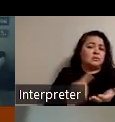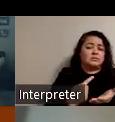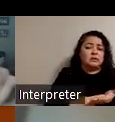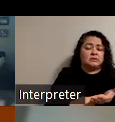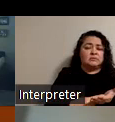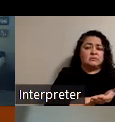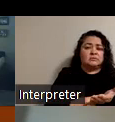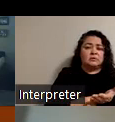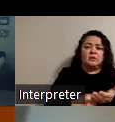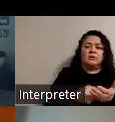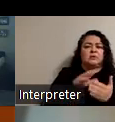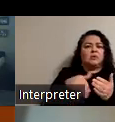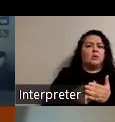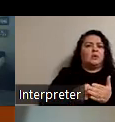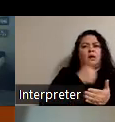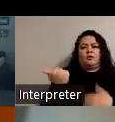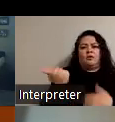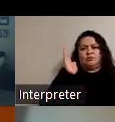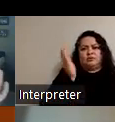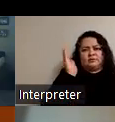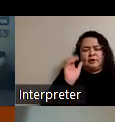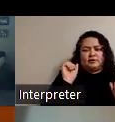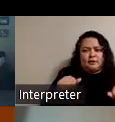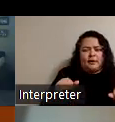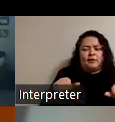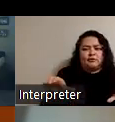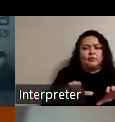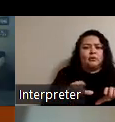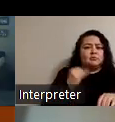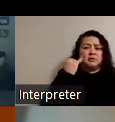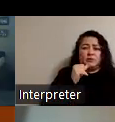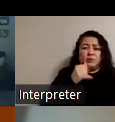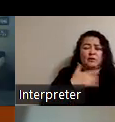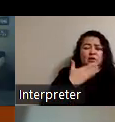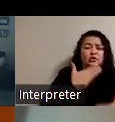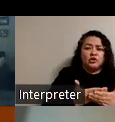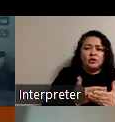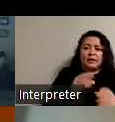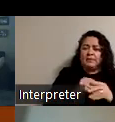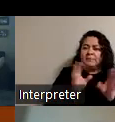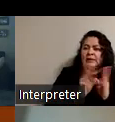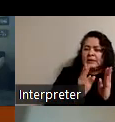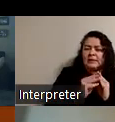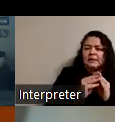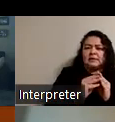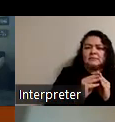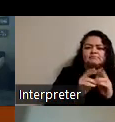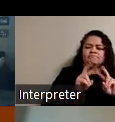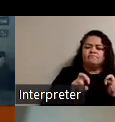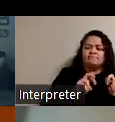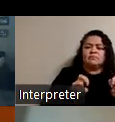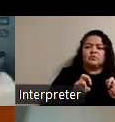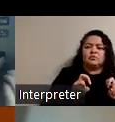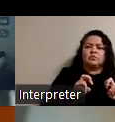this is a whole other presentation i could do but if you don't feel good about what happened to that meeting explore your dispute resolution